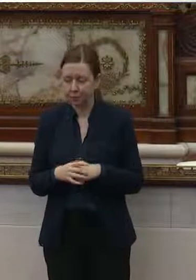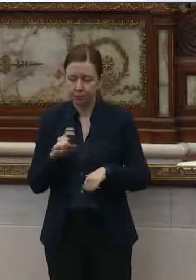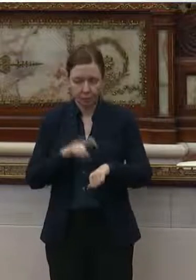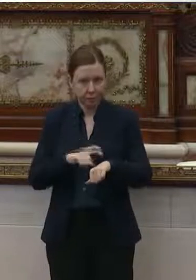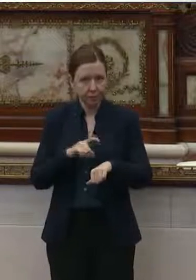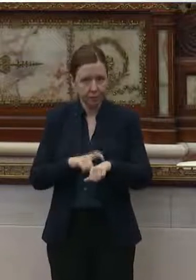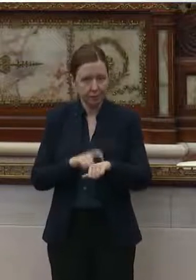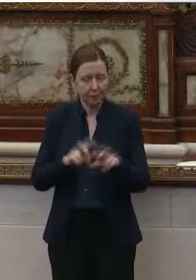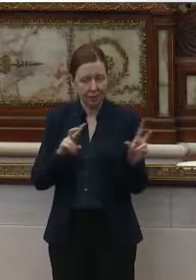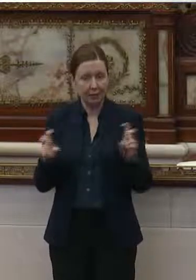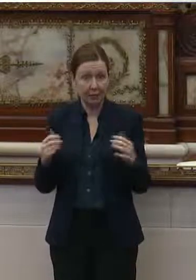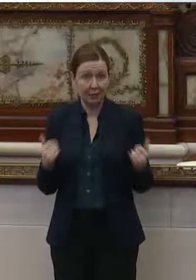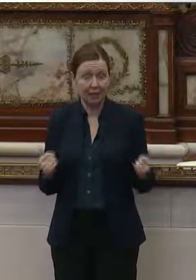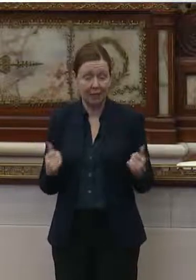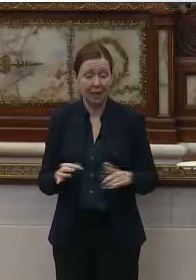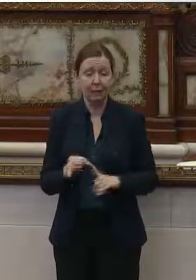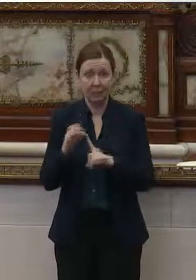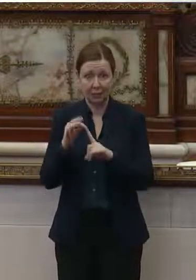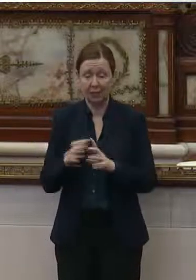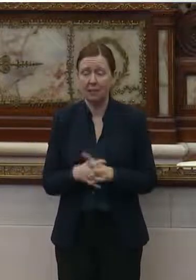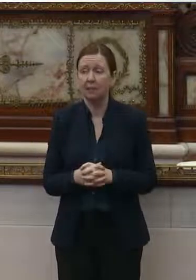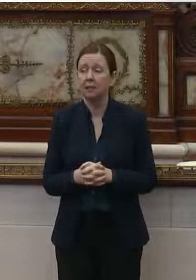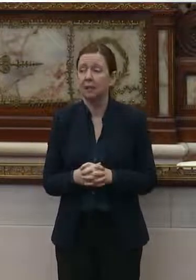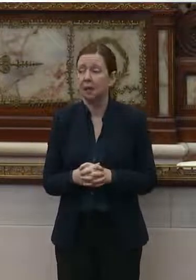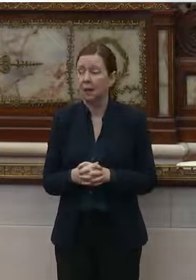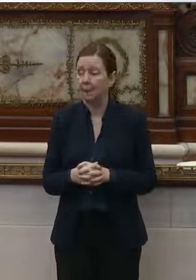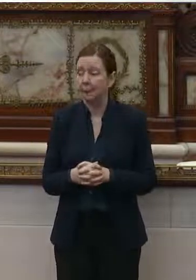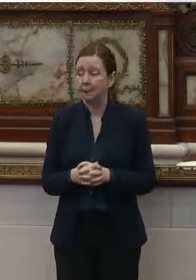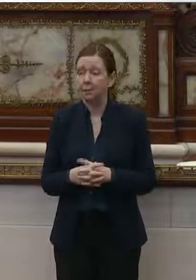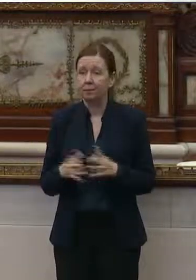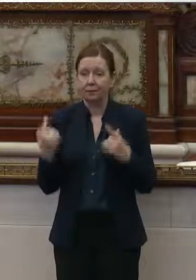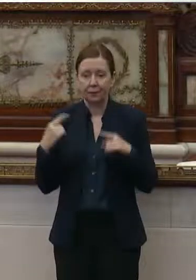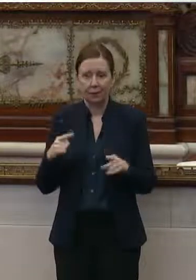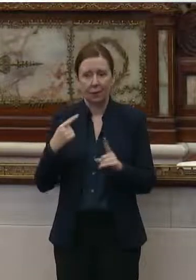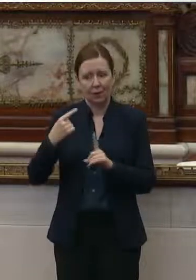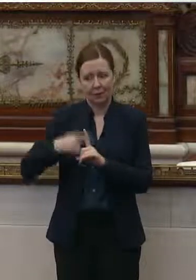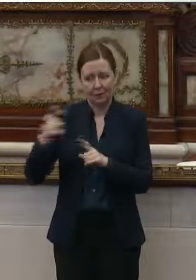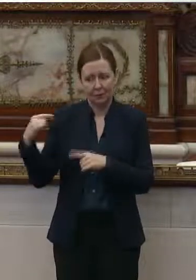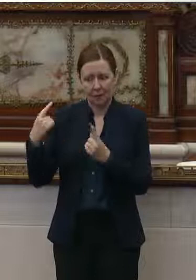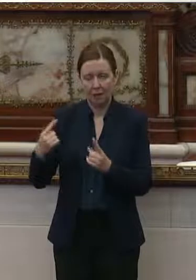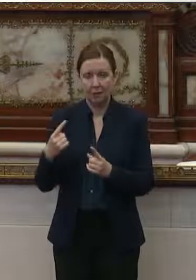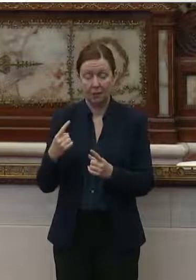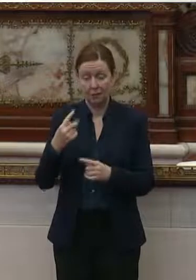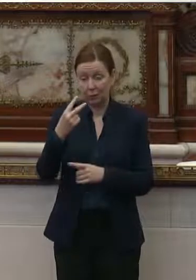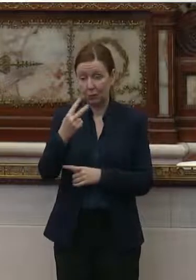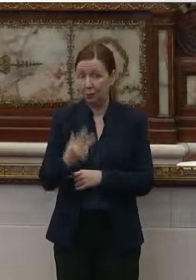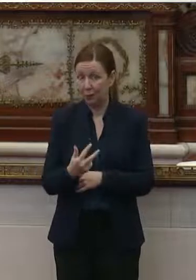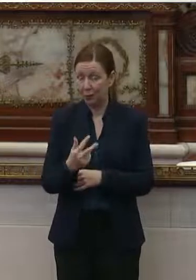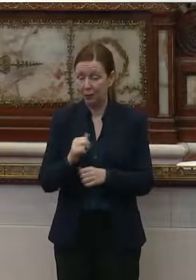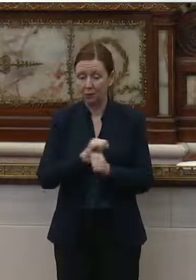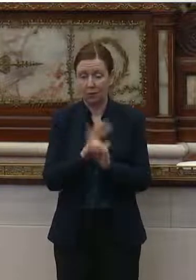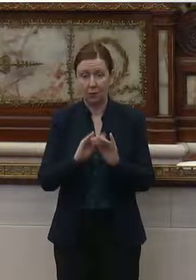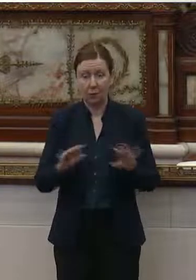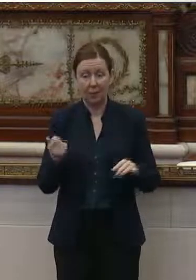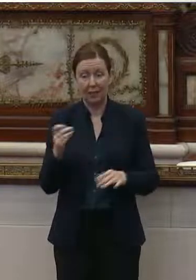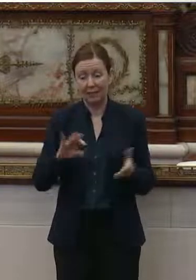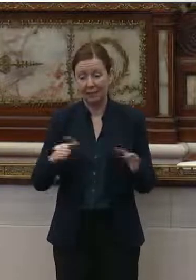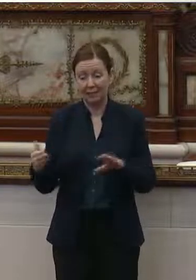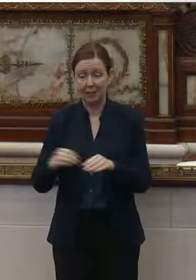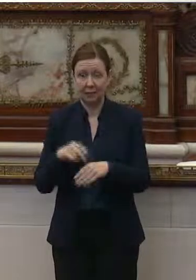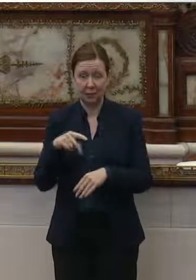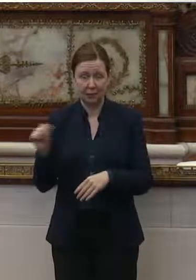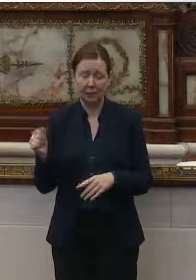topic today, especially throughout these months, almost two-thirds of the COVID-19 deaths in